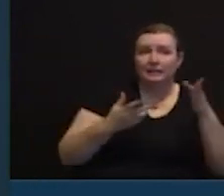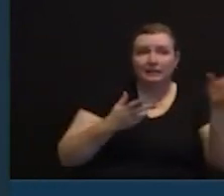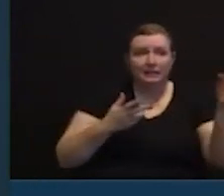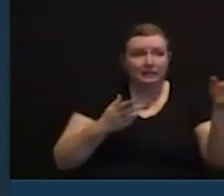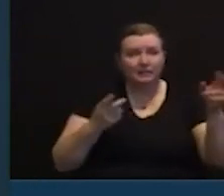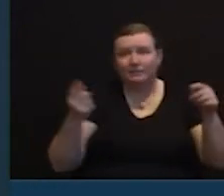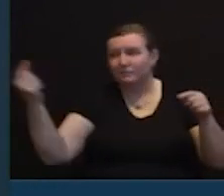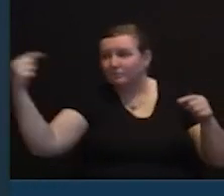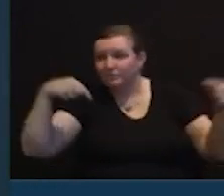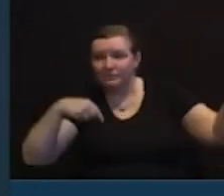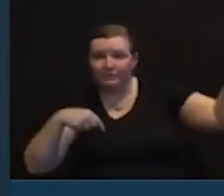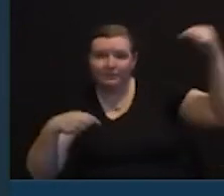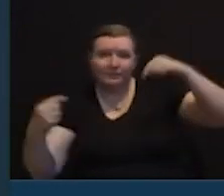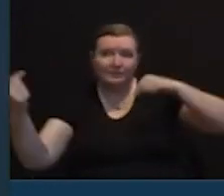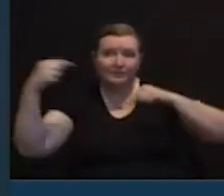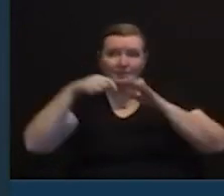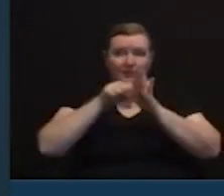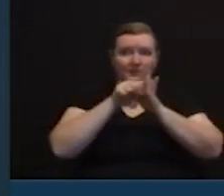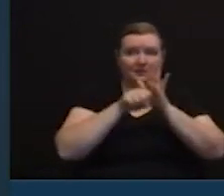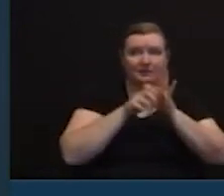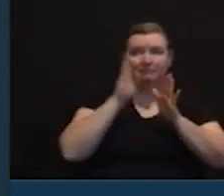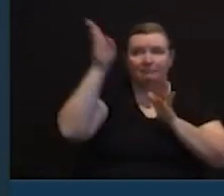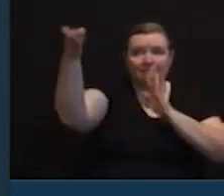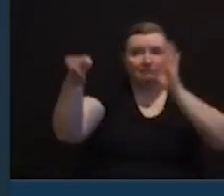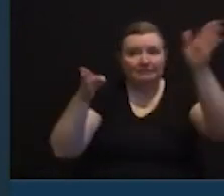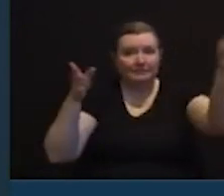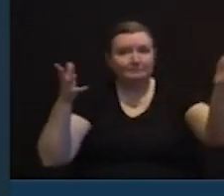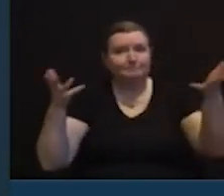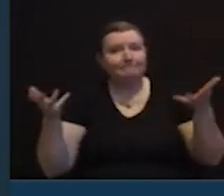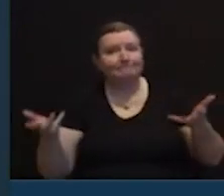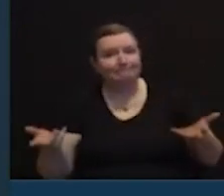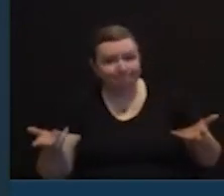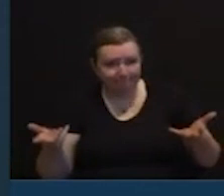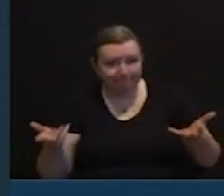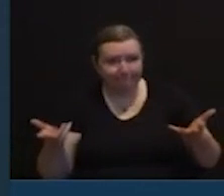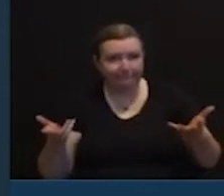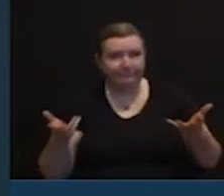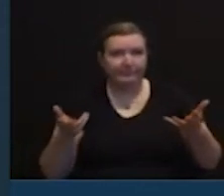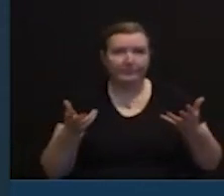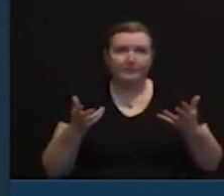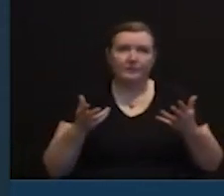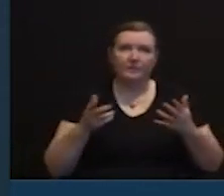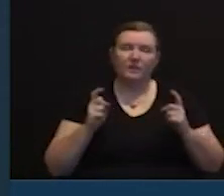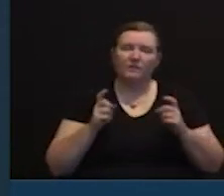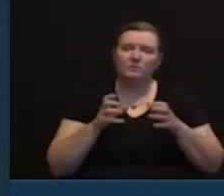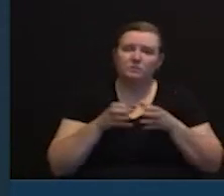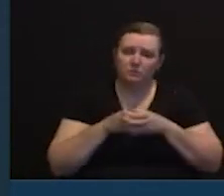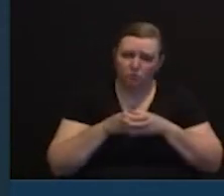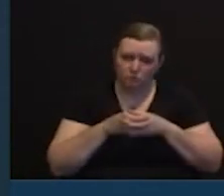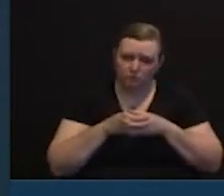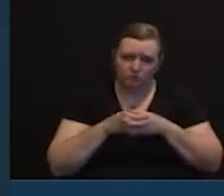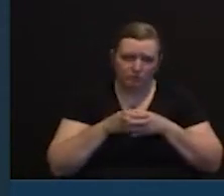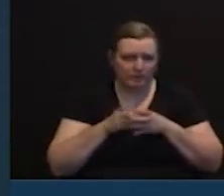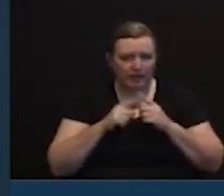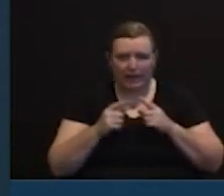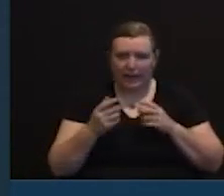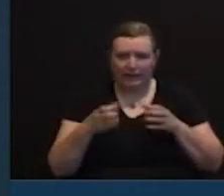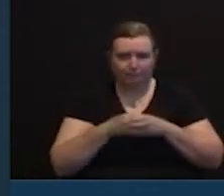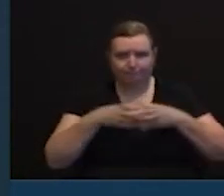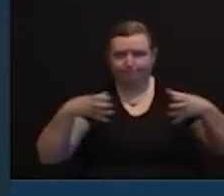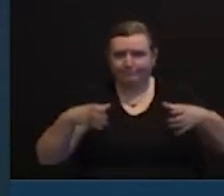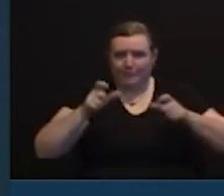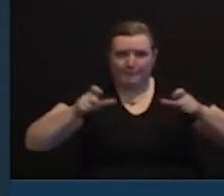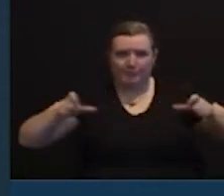else out of state. We strongly urge you to have a smaller gathering with just your immediate cohabitants family